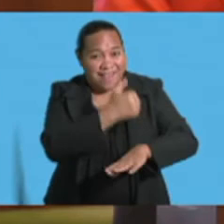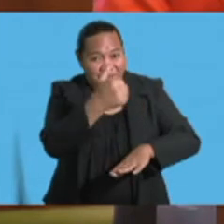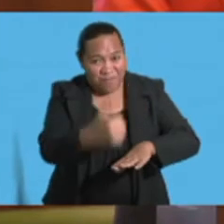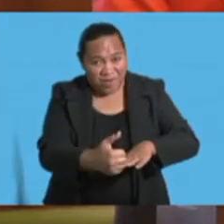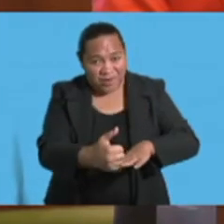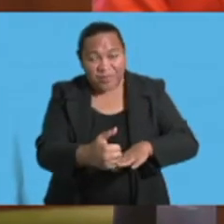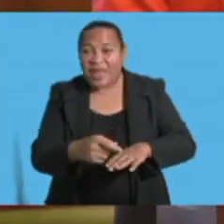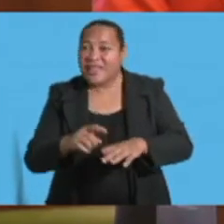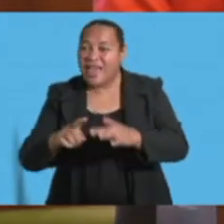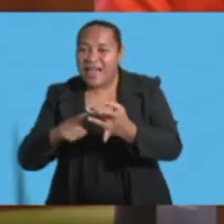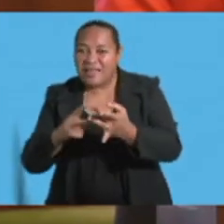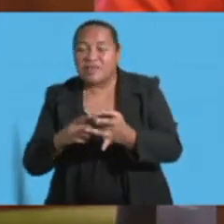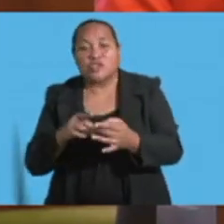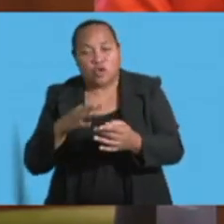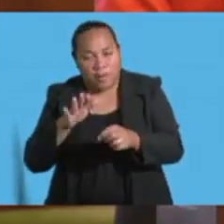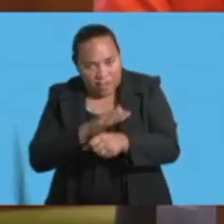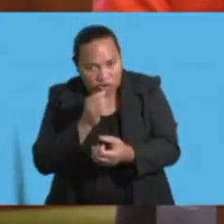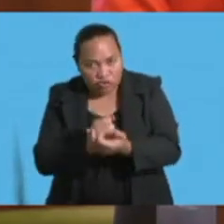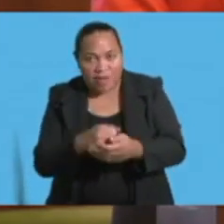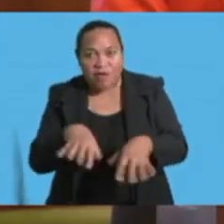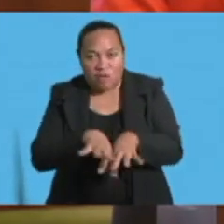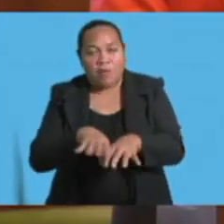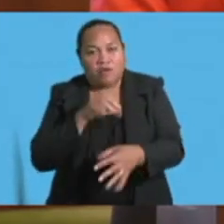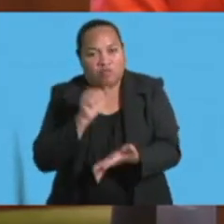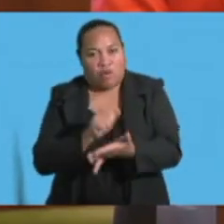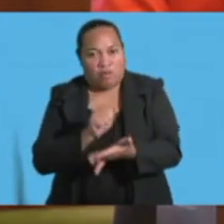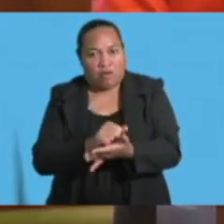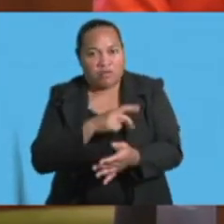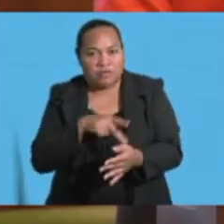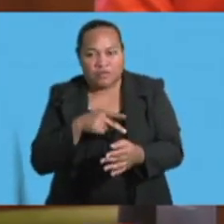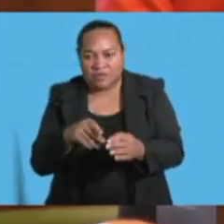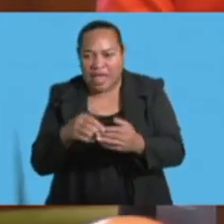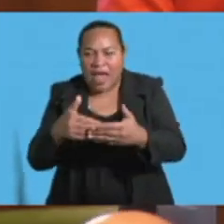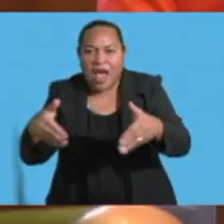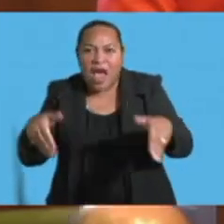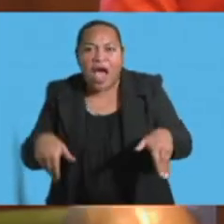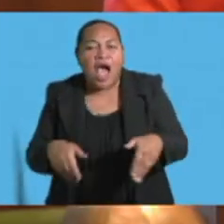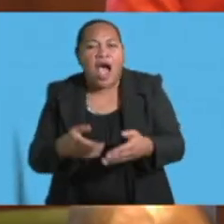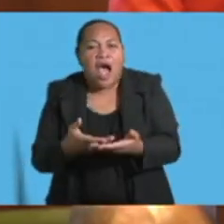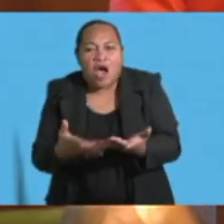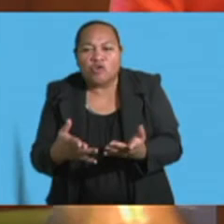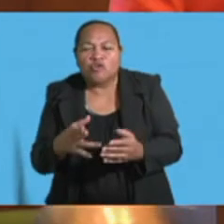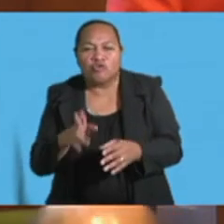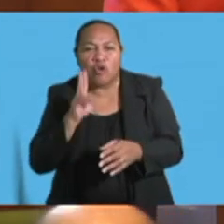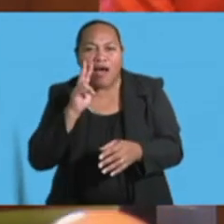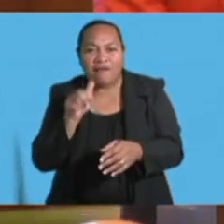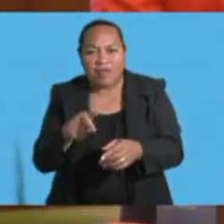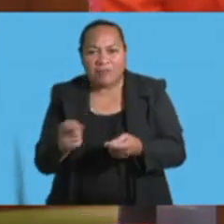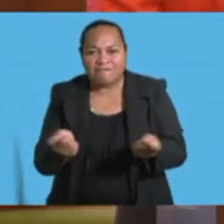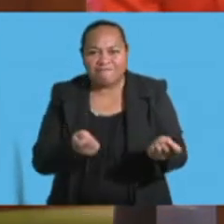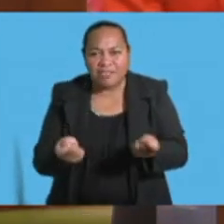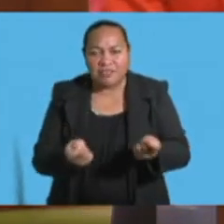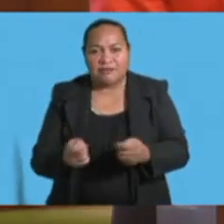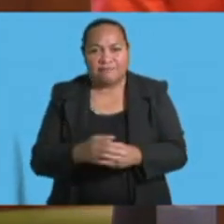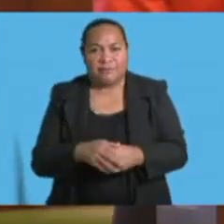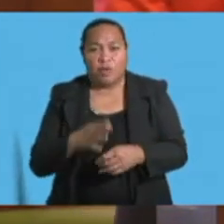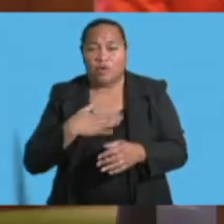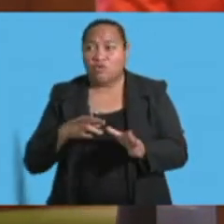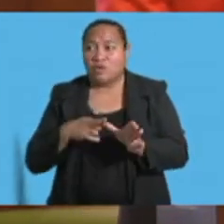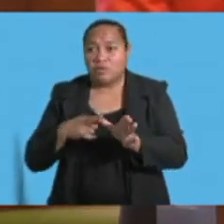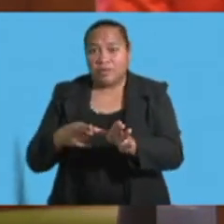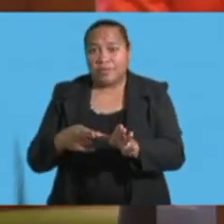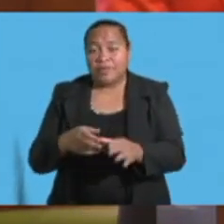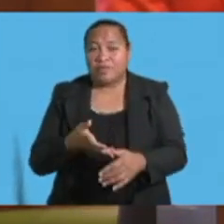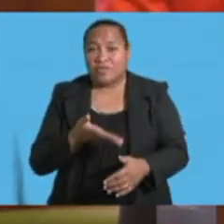ensure that waste is managed appropriately within their jurisdictions. Madam Speaker, in response to comments made by the Honorable